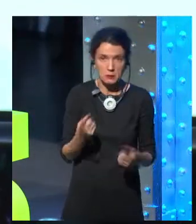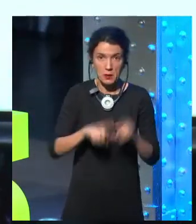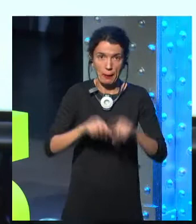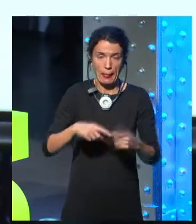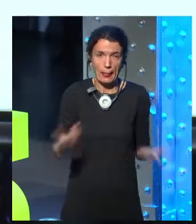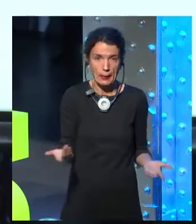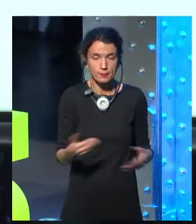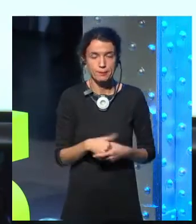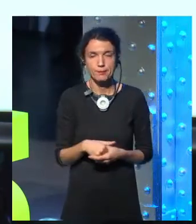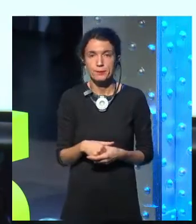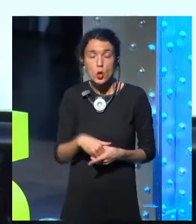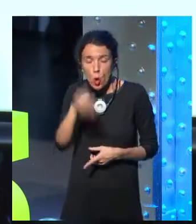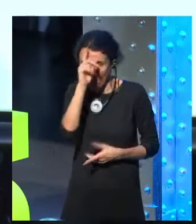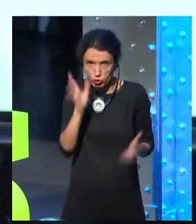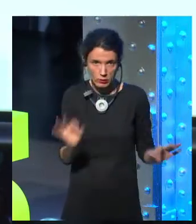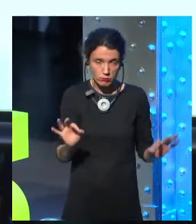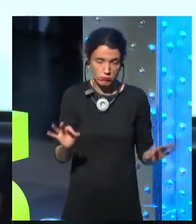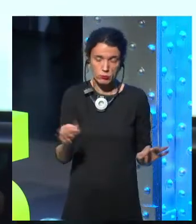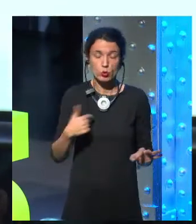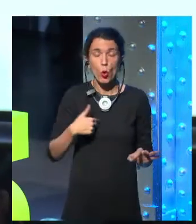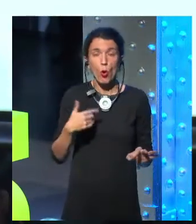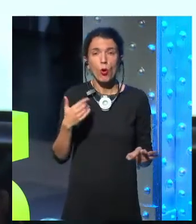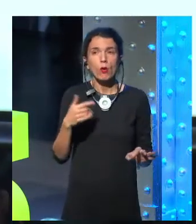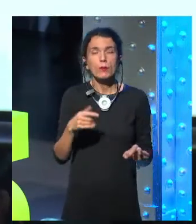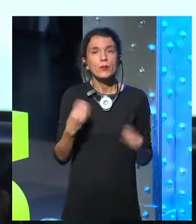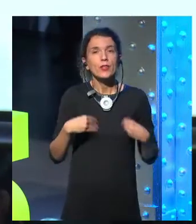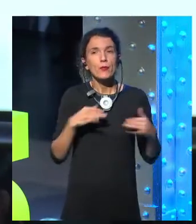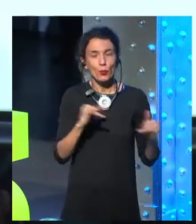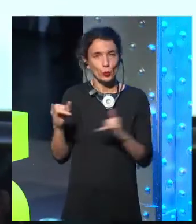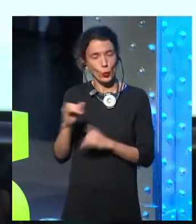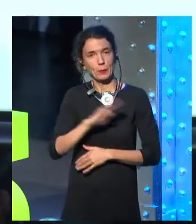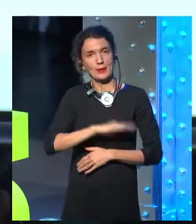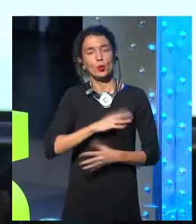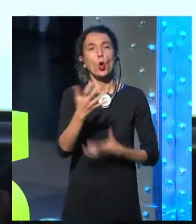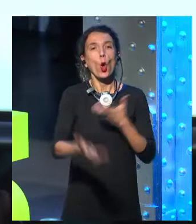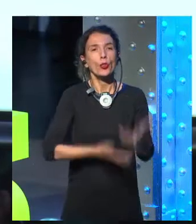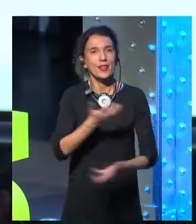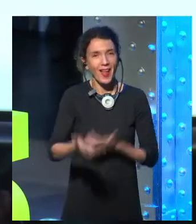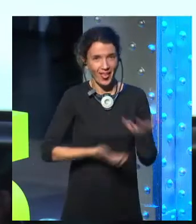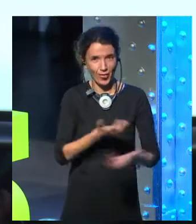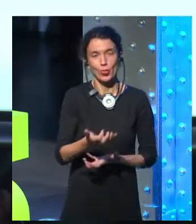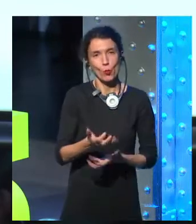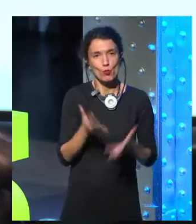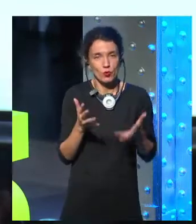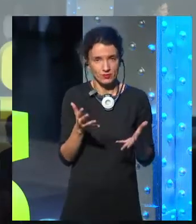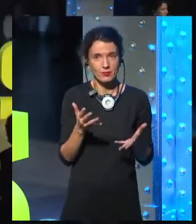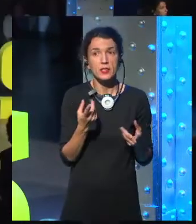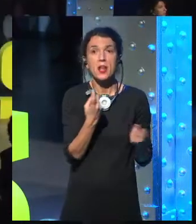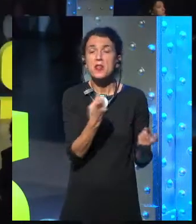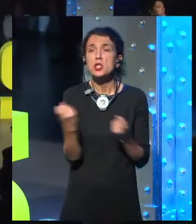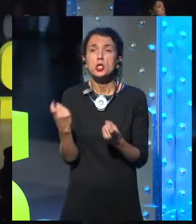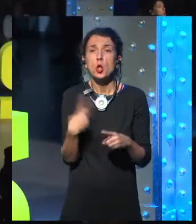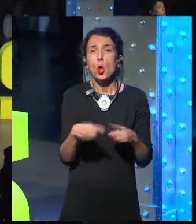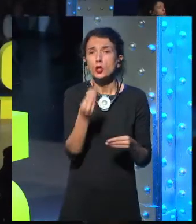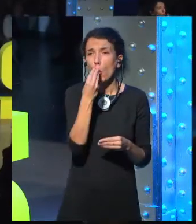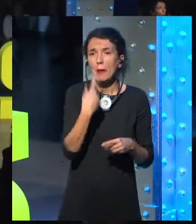door. That's enough. Say, well, maybe there's a plan. That only you can eat certain items. I said, well, all of the items I'll